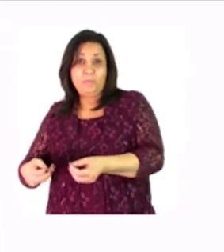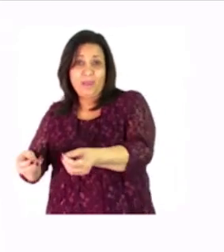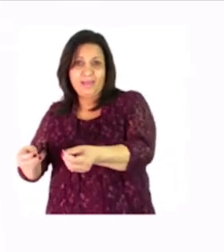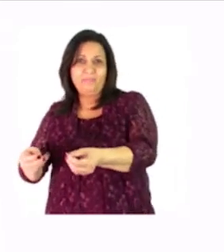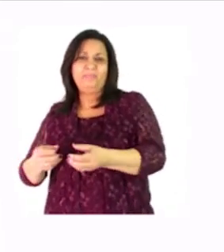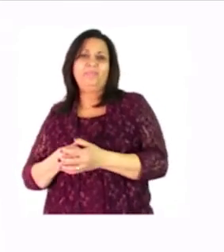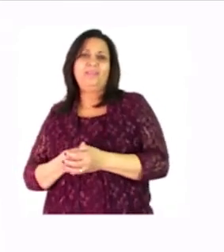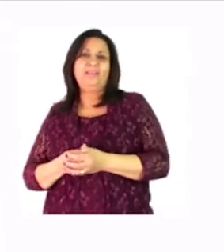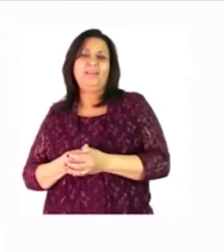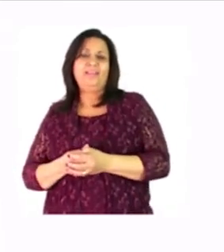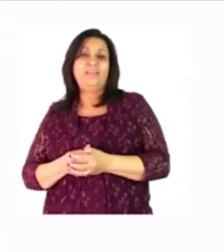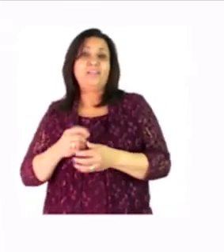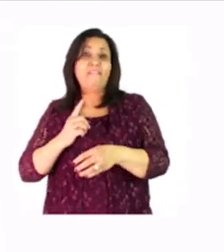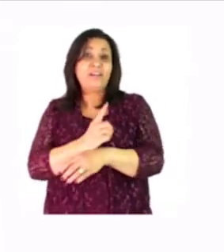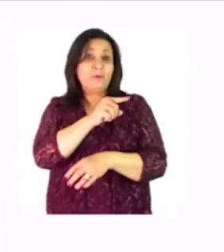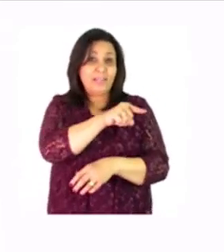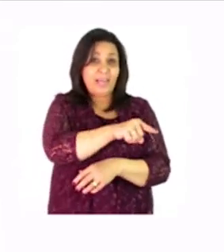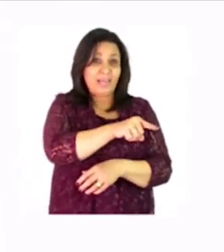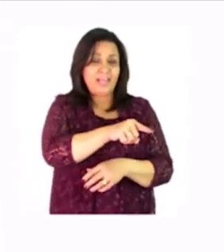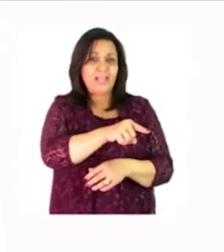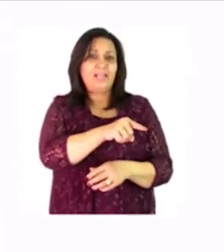on the first picture